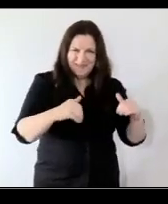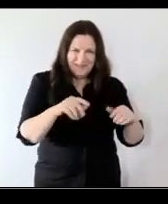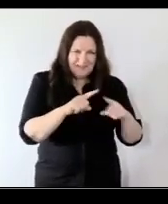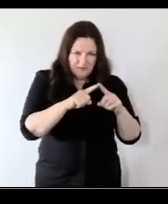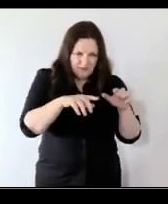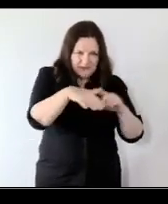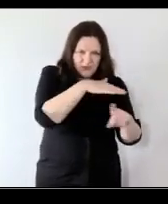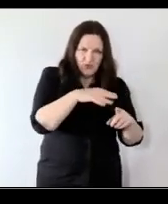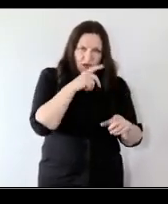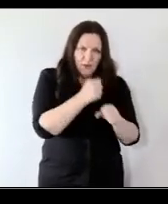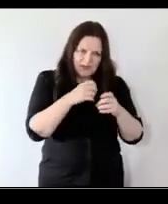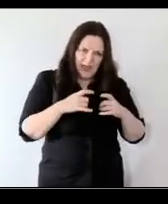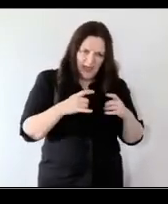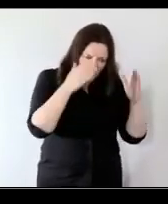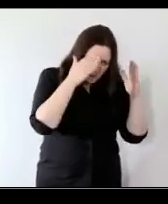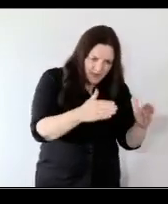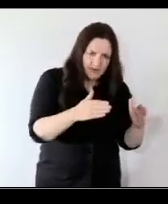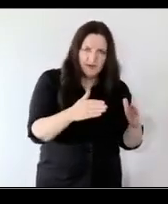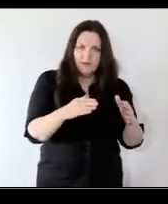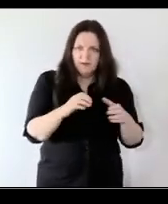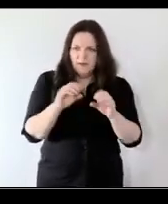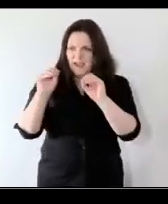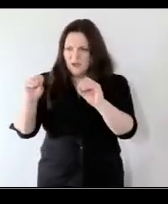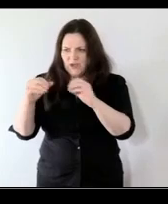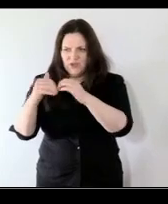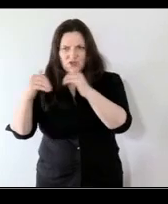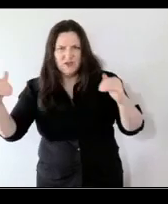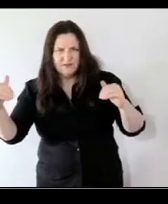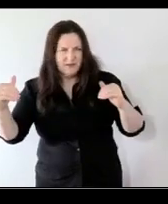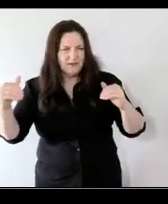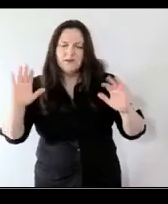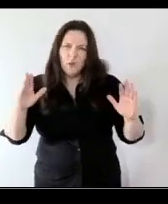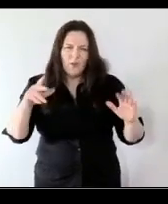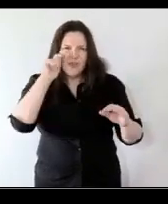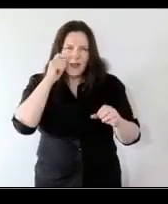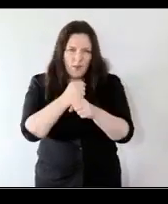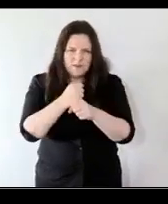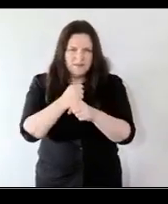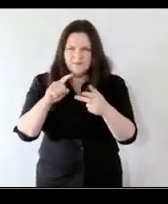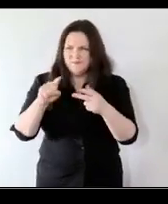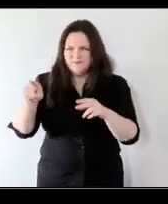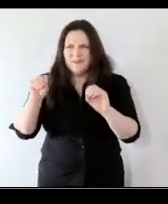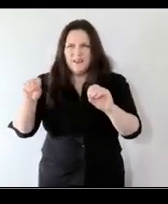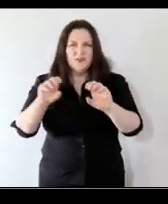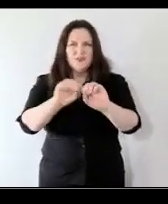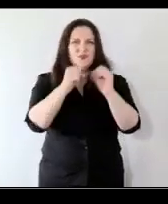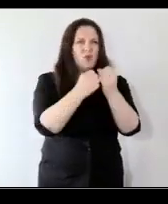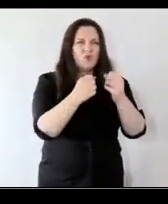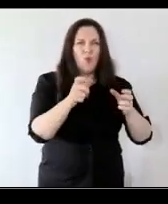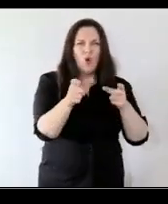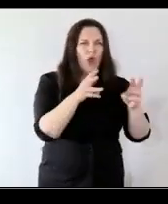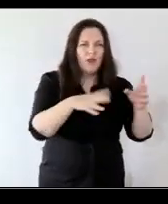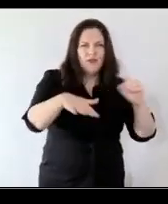know not thinking about the health sector divorced from the education sector or not thinking about those things divorced from from social work